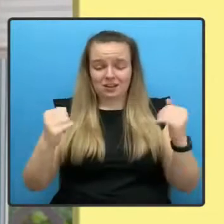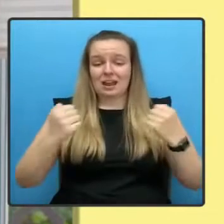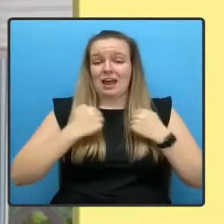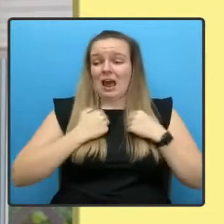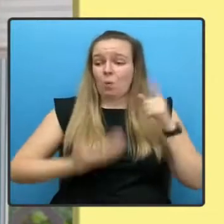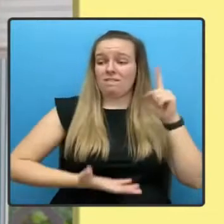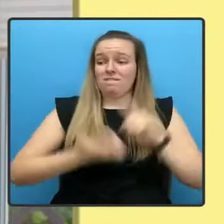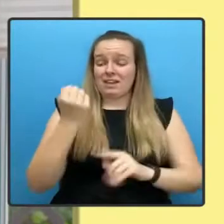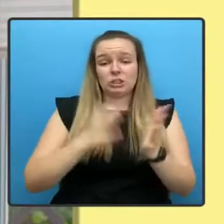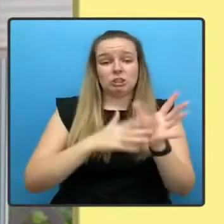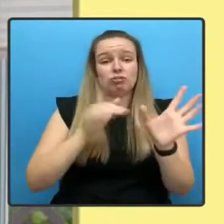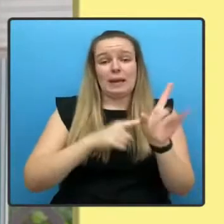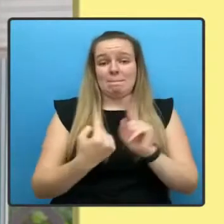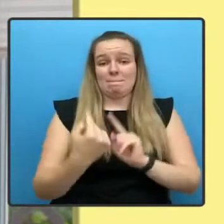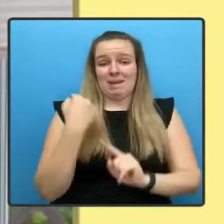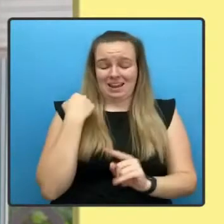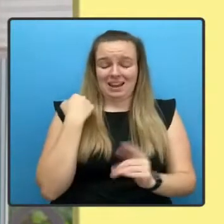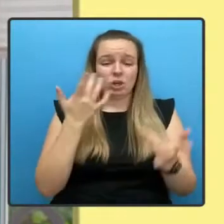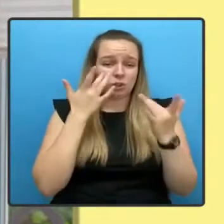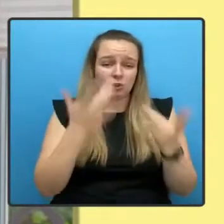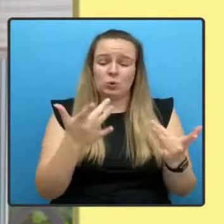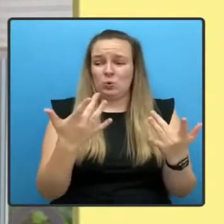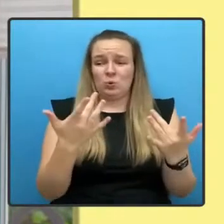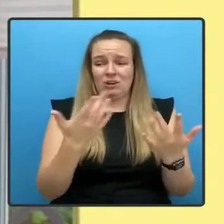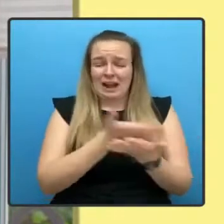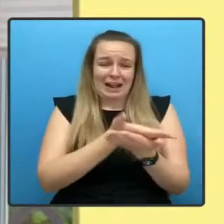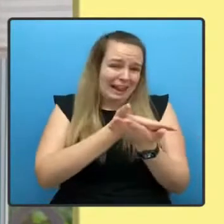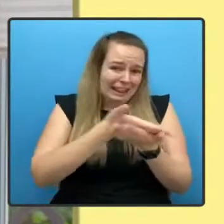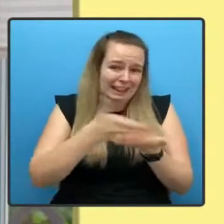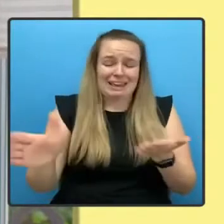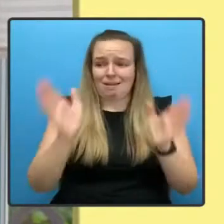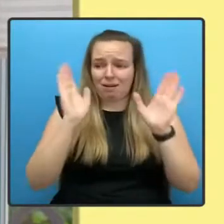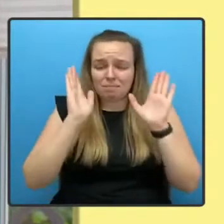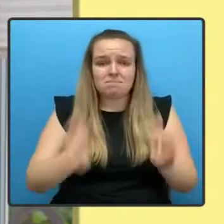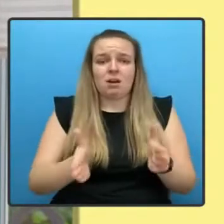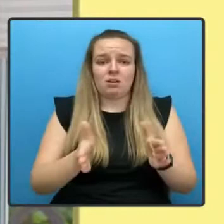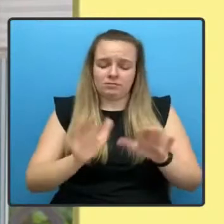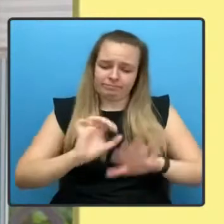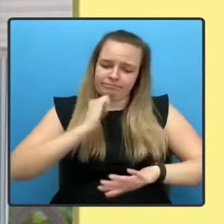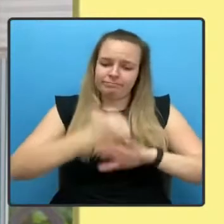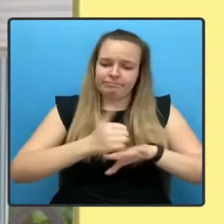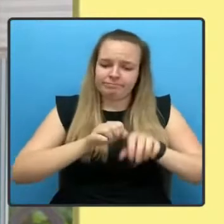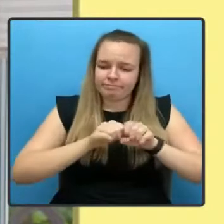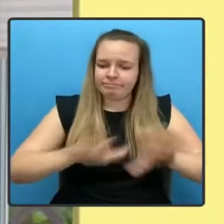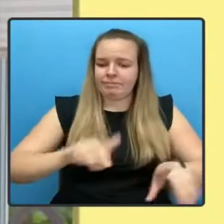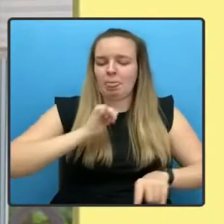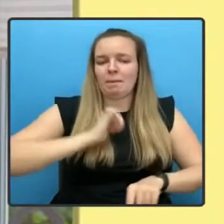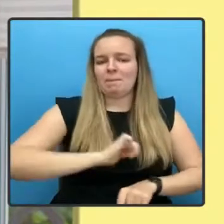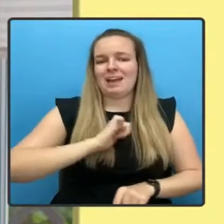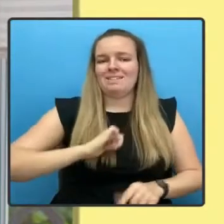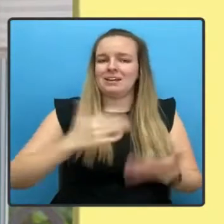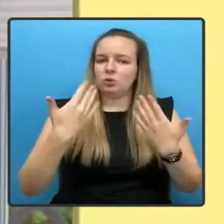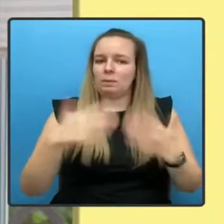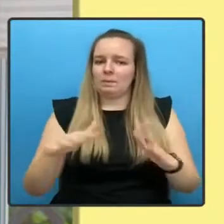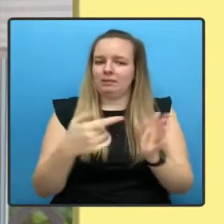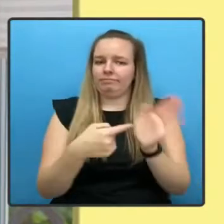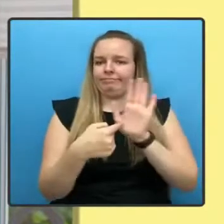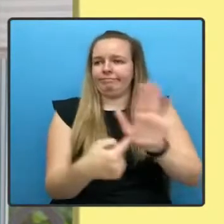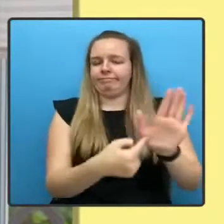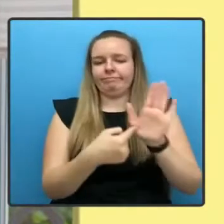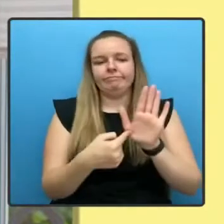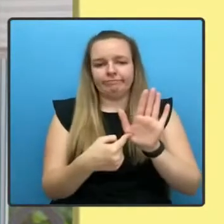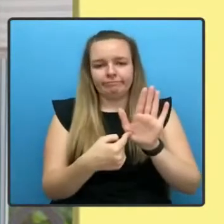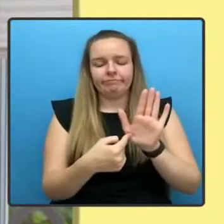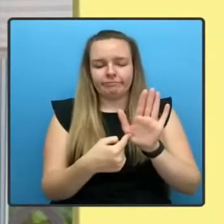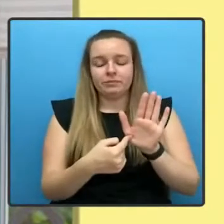unarguable mandate to implement the manifesto that we put before the country. And that is what